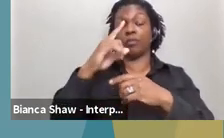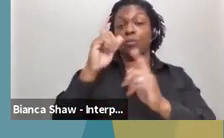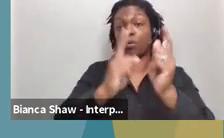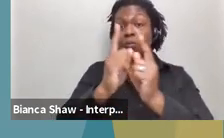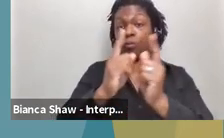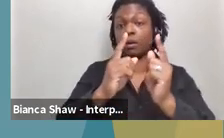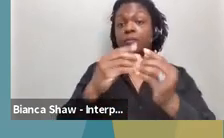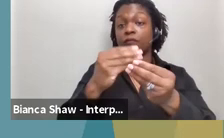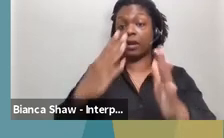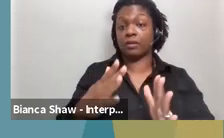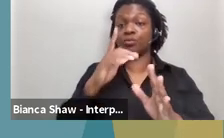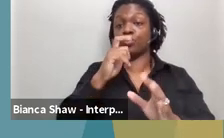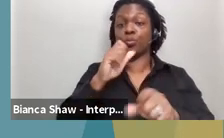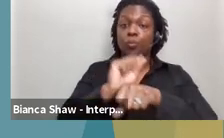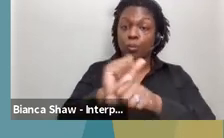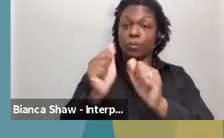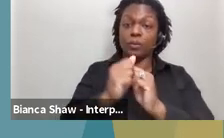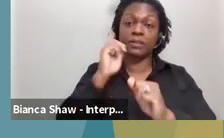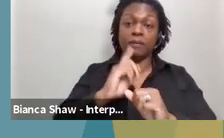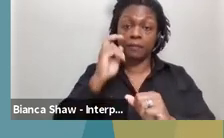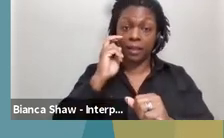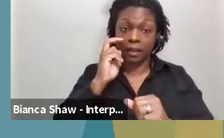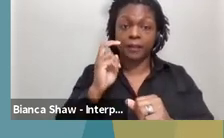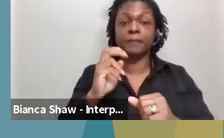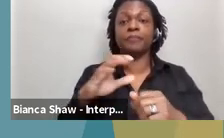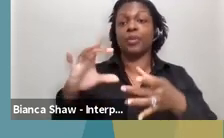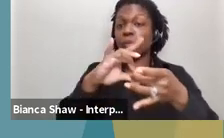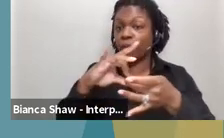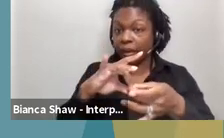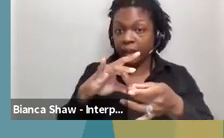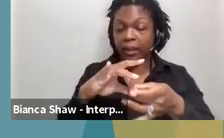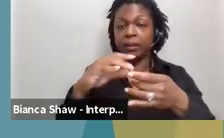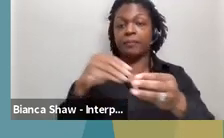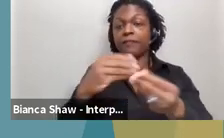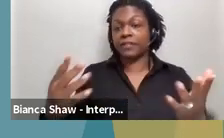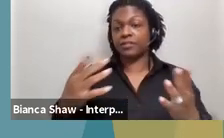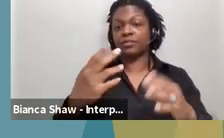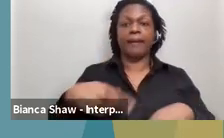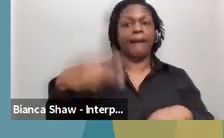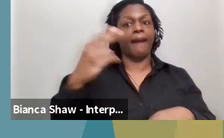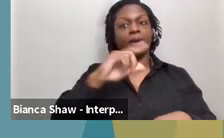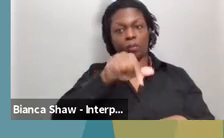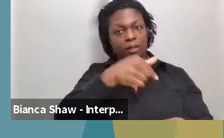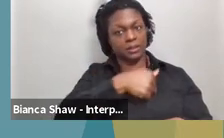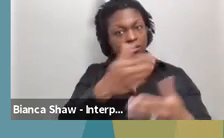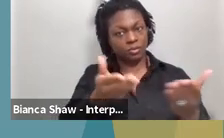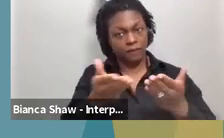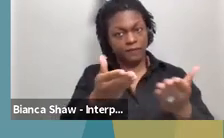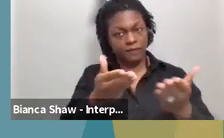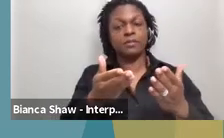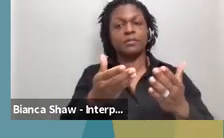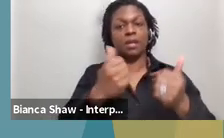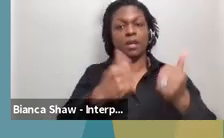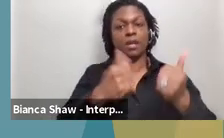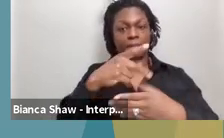who do work with these individuals, um, coordinating the provision of high quality services through the program and, and